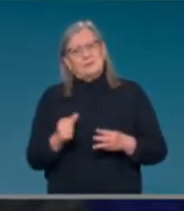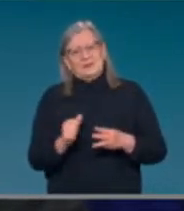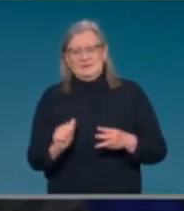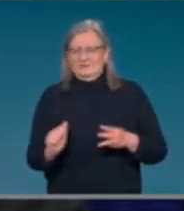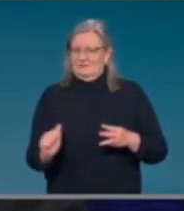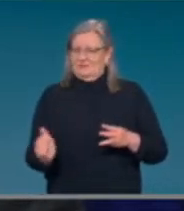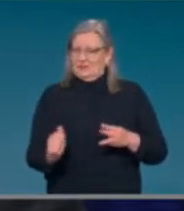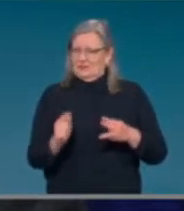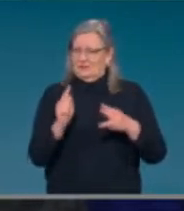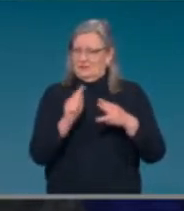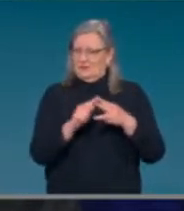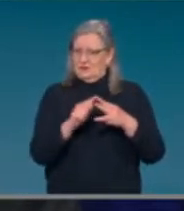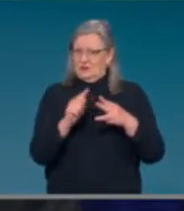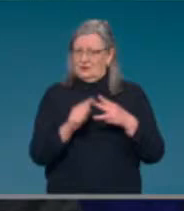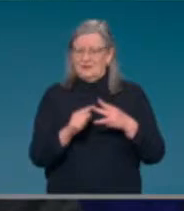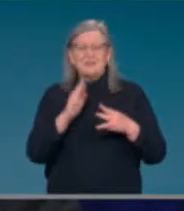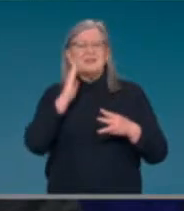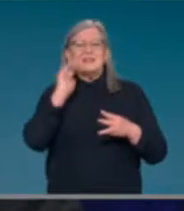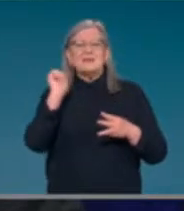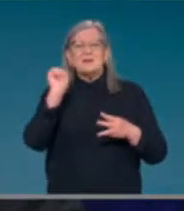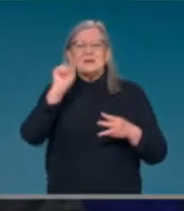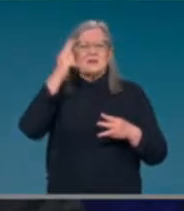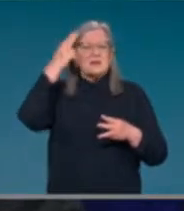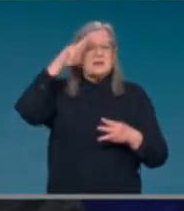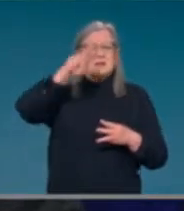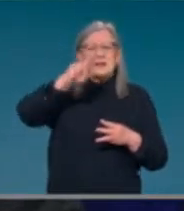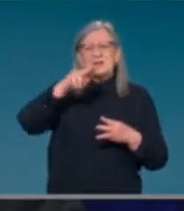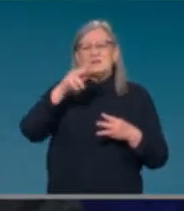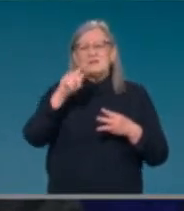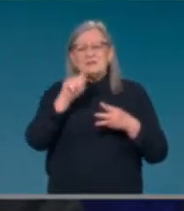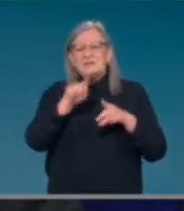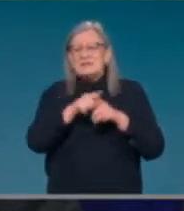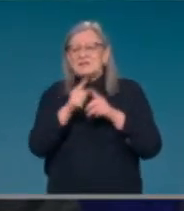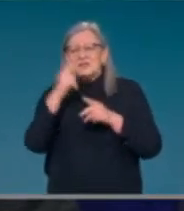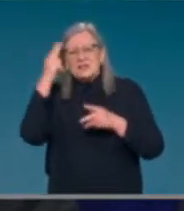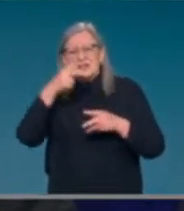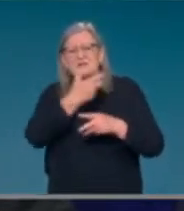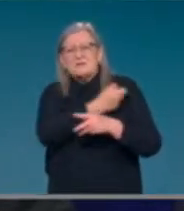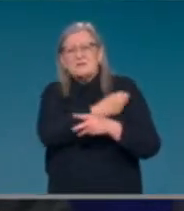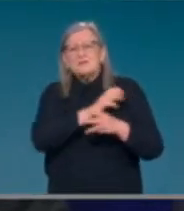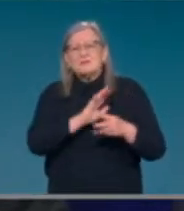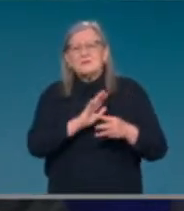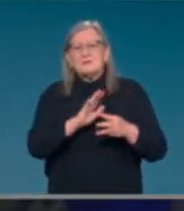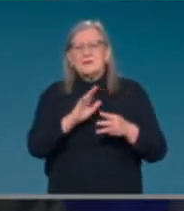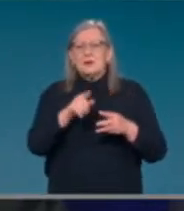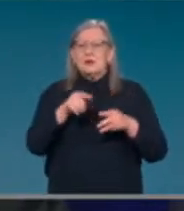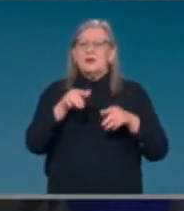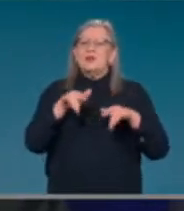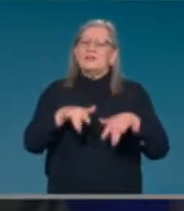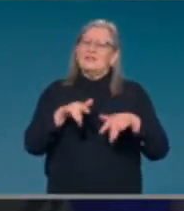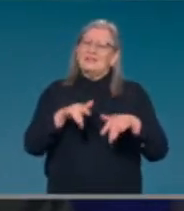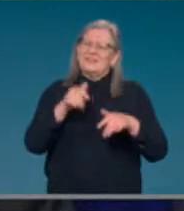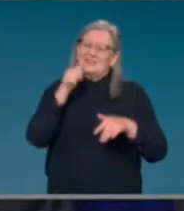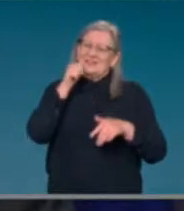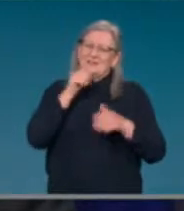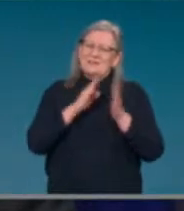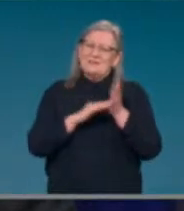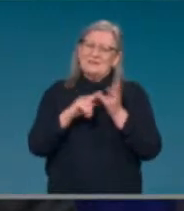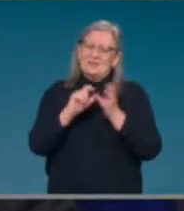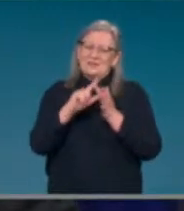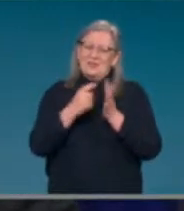ones. And as the minister said, no one will be six months after two Moderna's yet. But there will be people who will